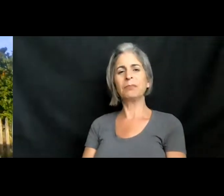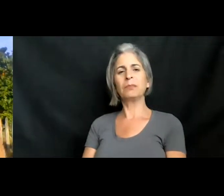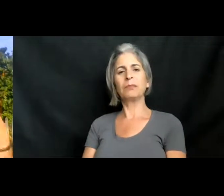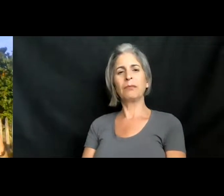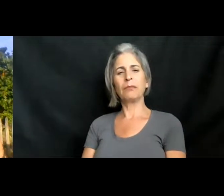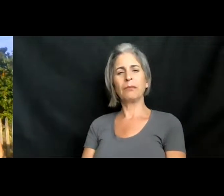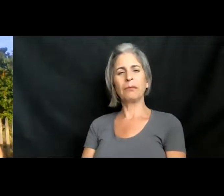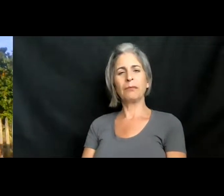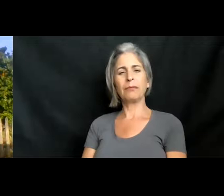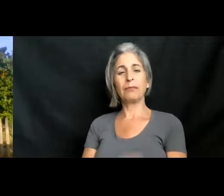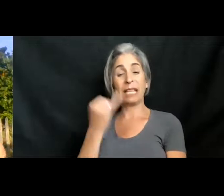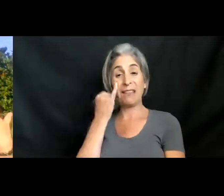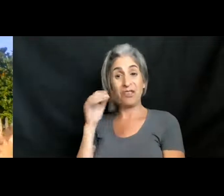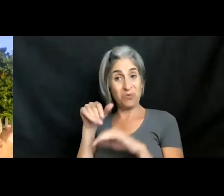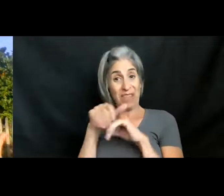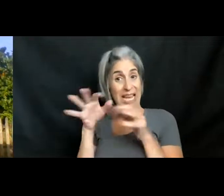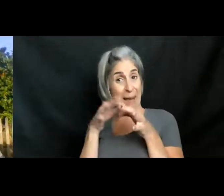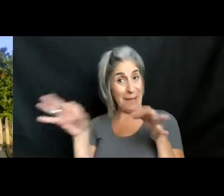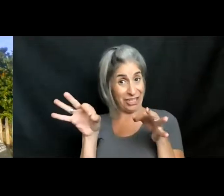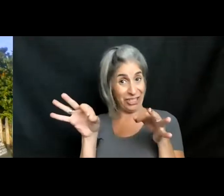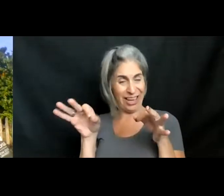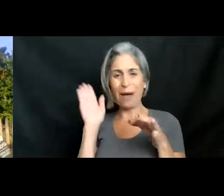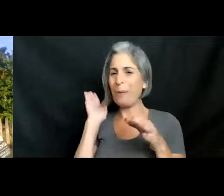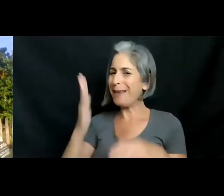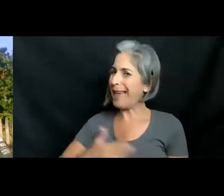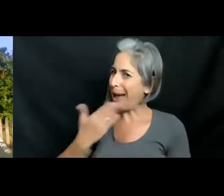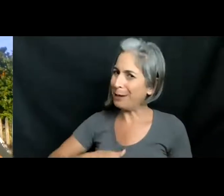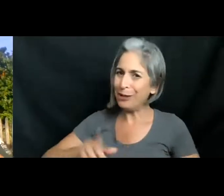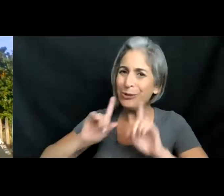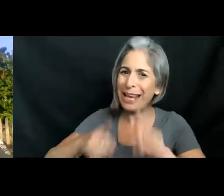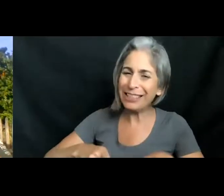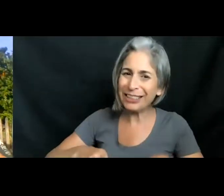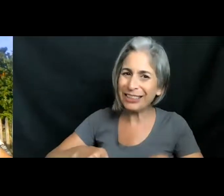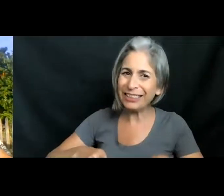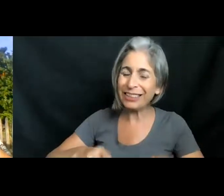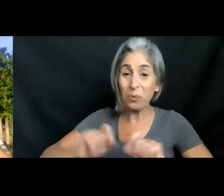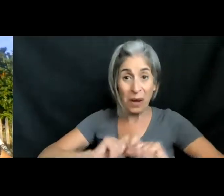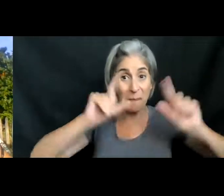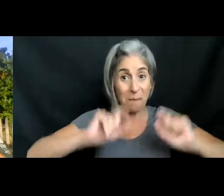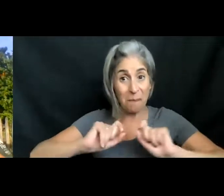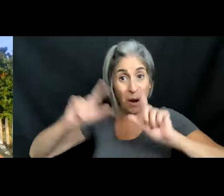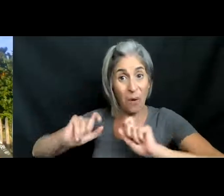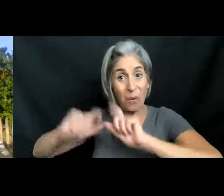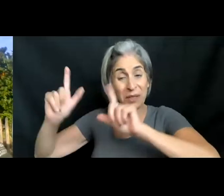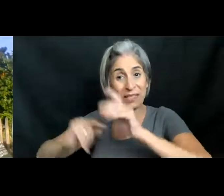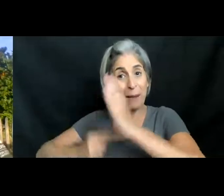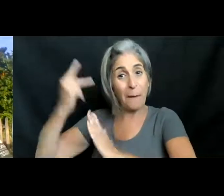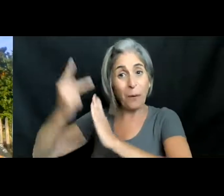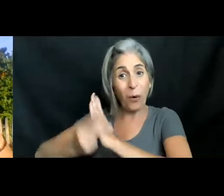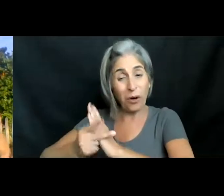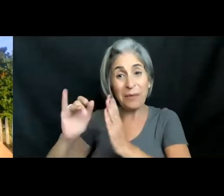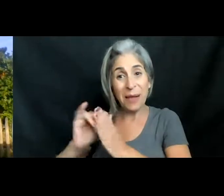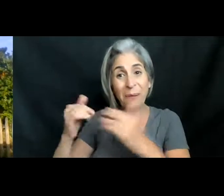And if you message us on any of those, I will be happy to answer. Otherwise, we do post there about all of our programming that we do.